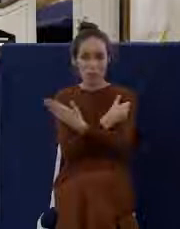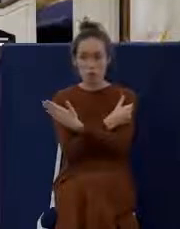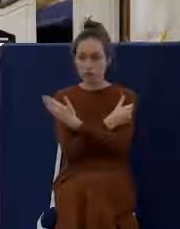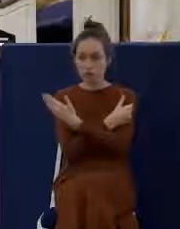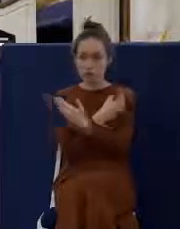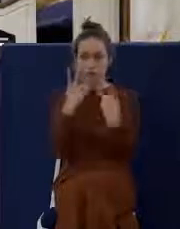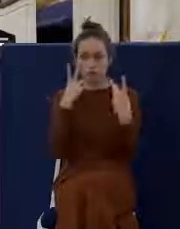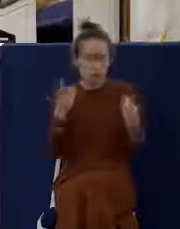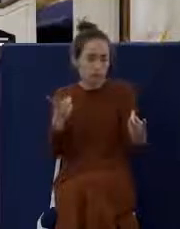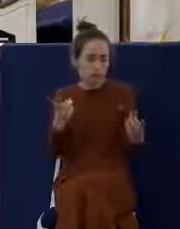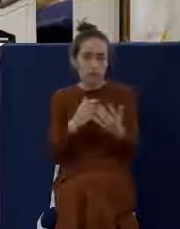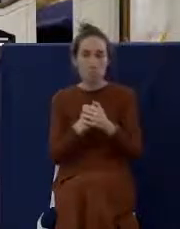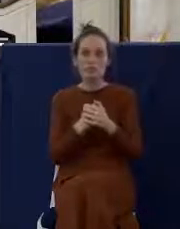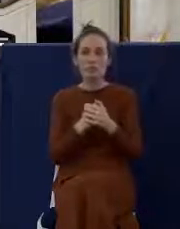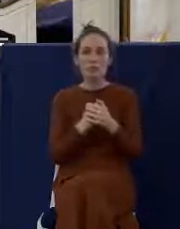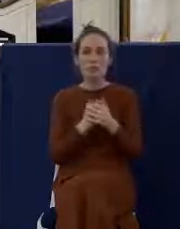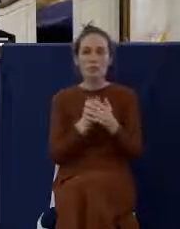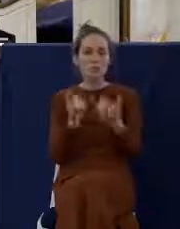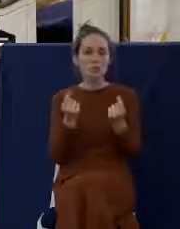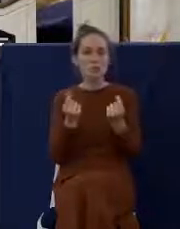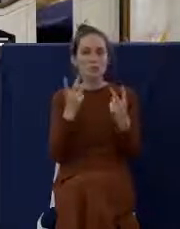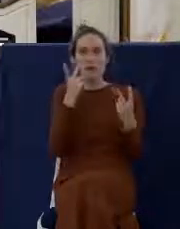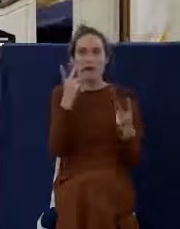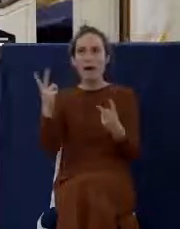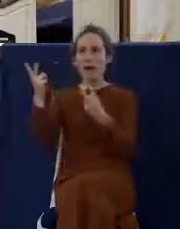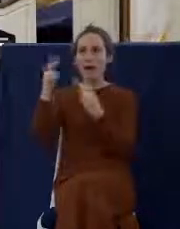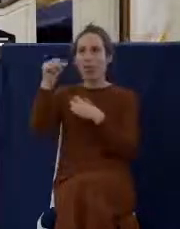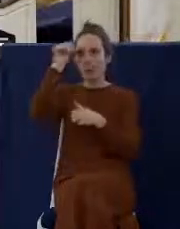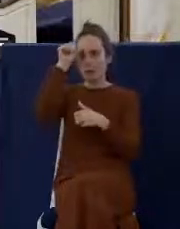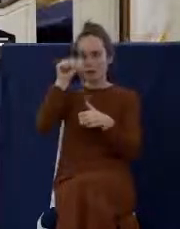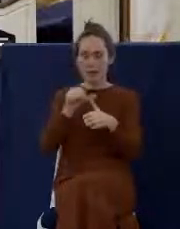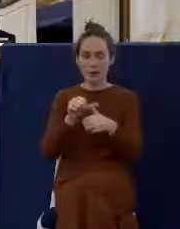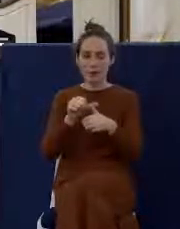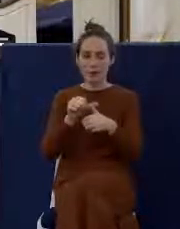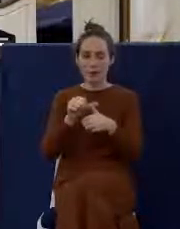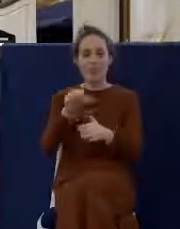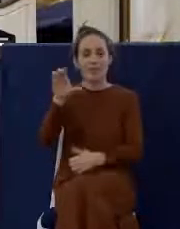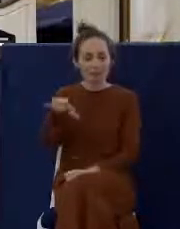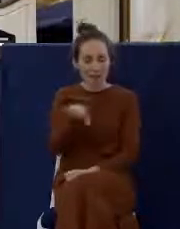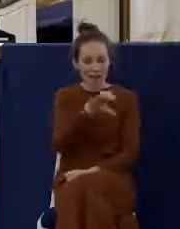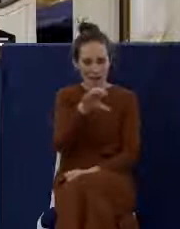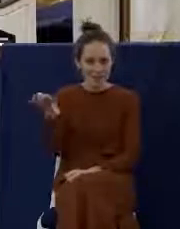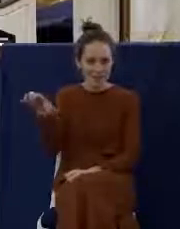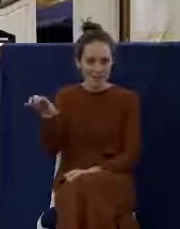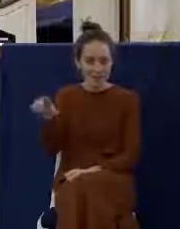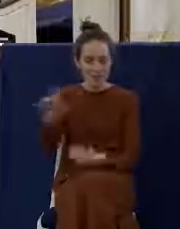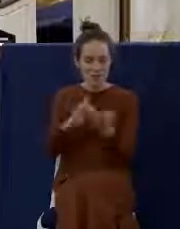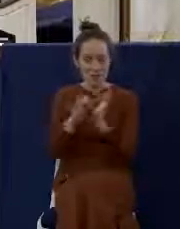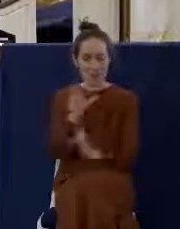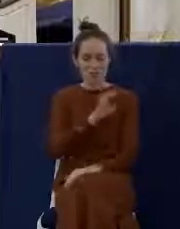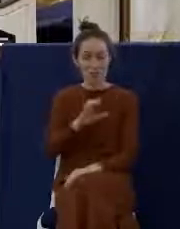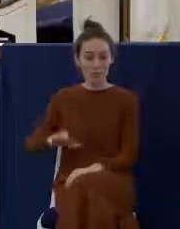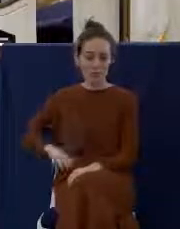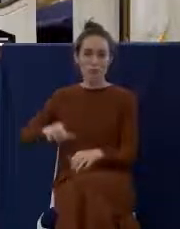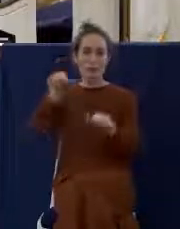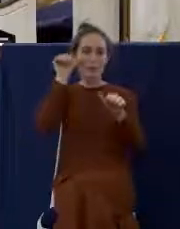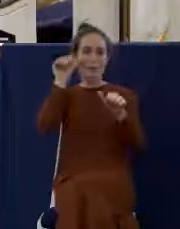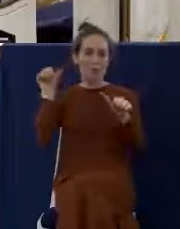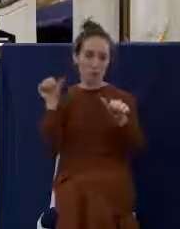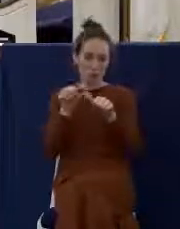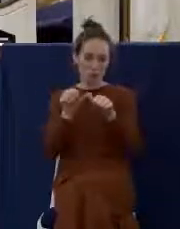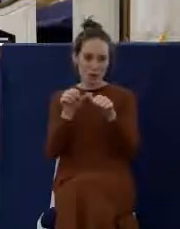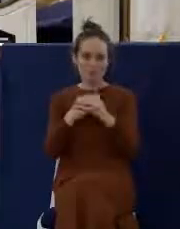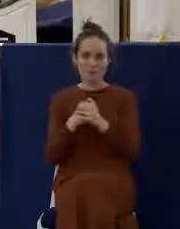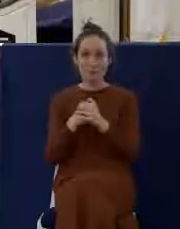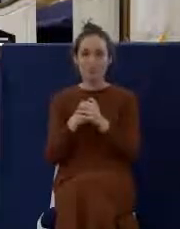which when we do this, we kind of go back in our mind and we remember the cross of Christ. Christ, there's an interesting verse in